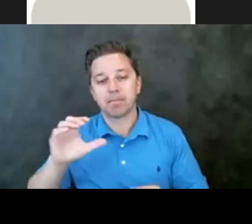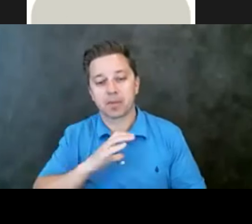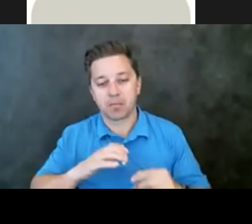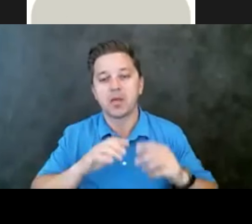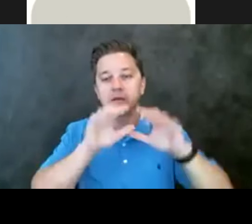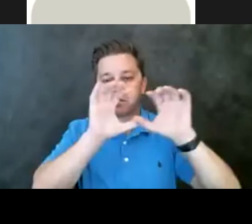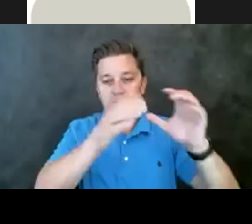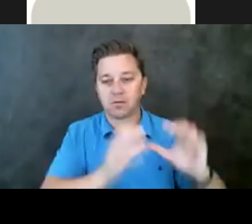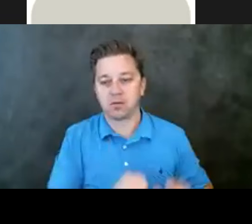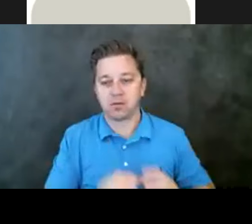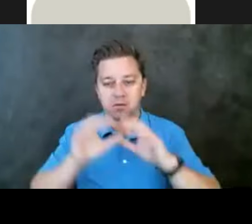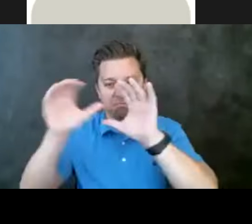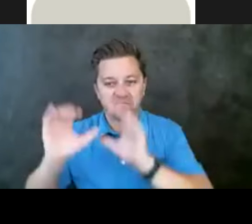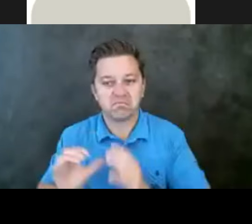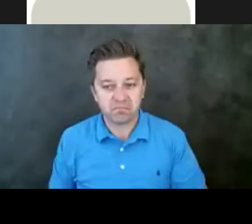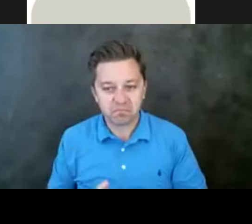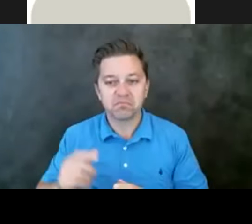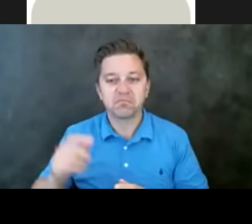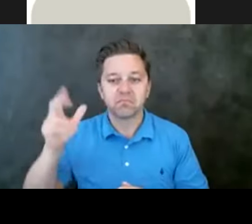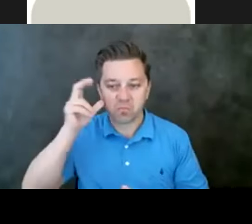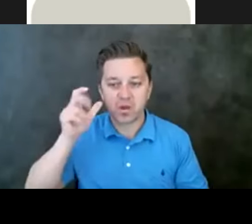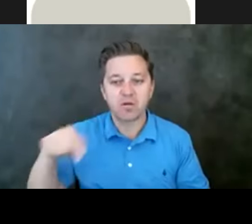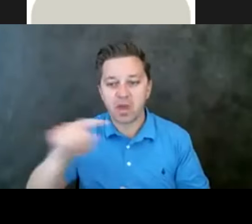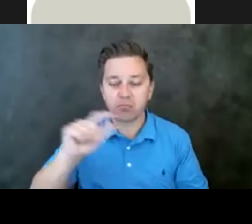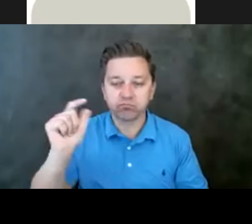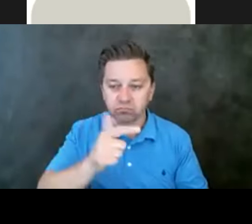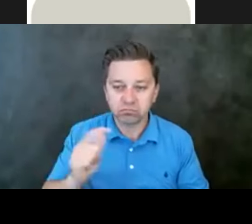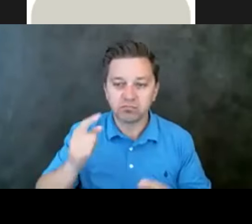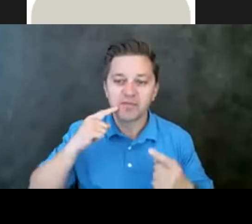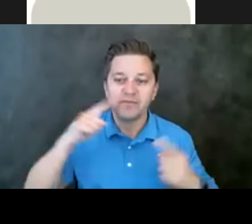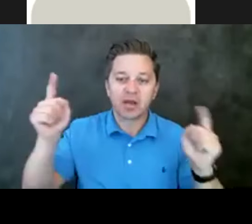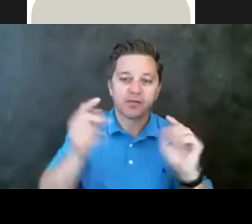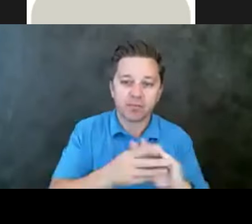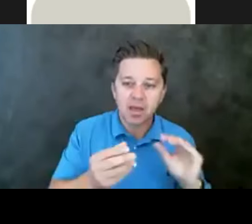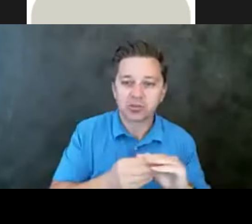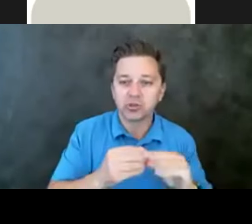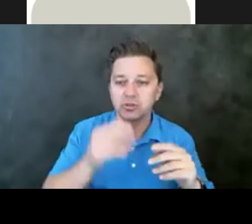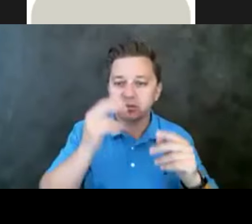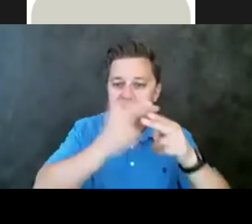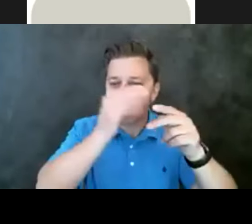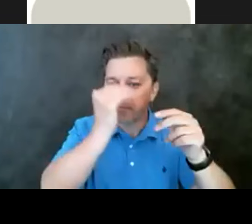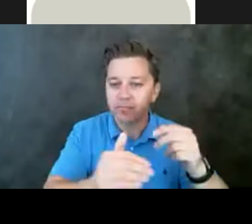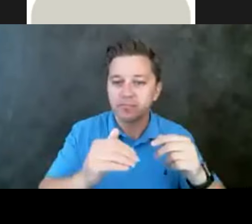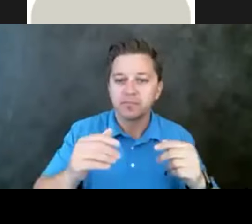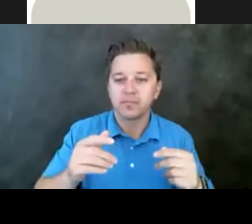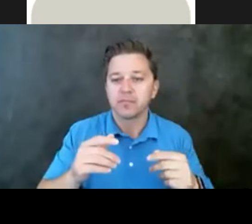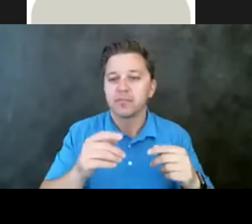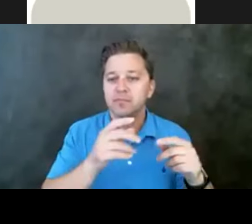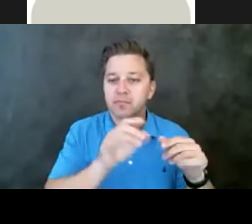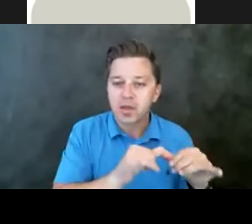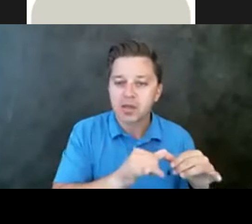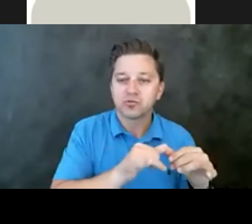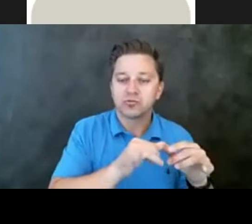hear about their progress so far. Our subcommittees are effective messaging and communications, measuring and sharing outcomes, our